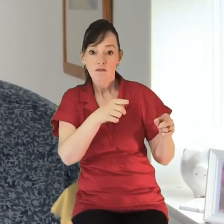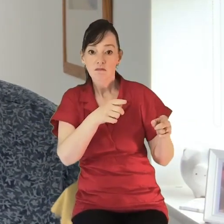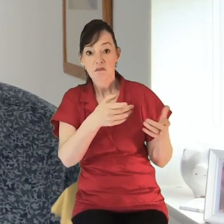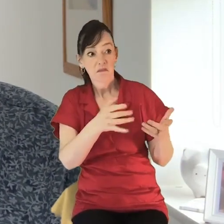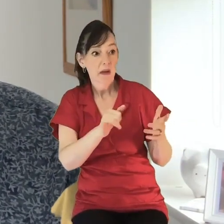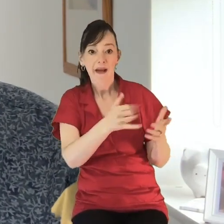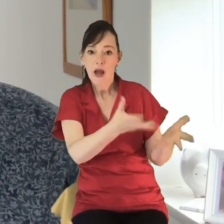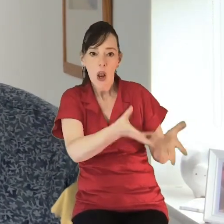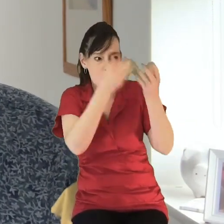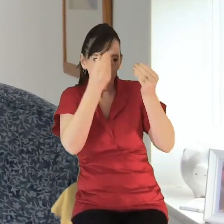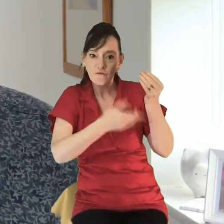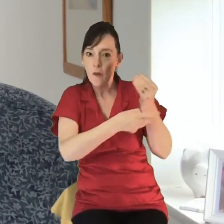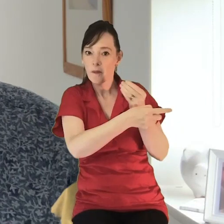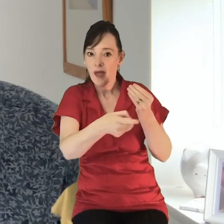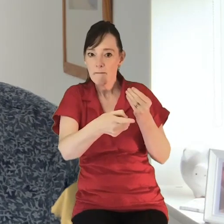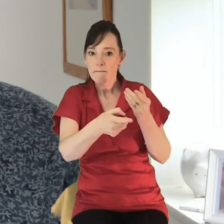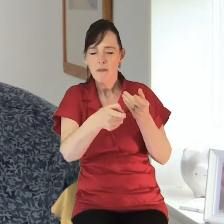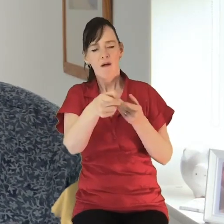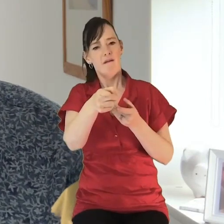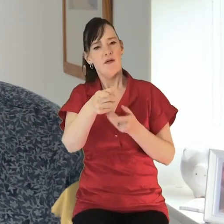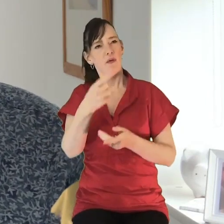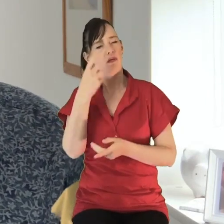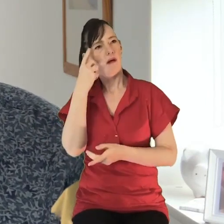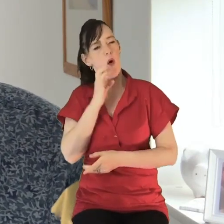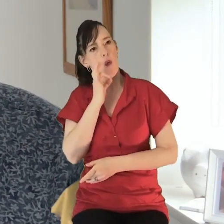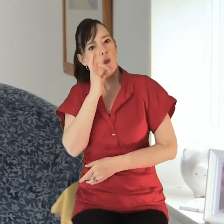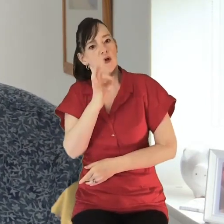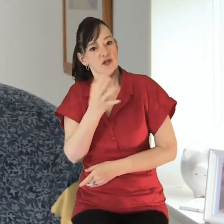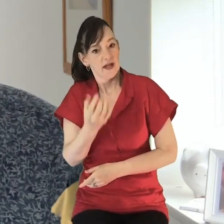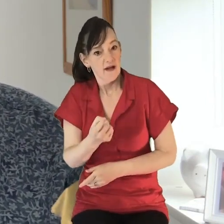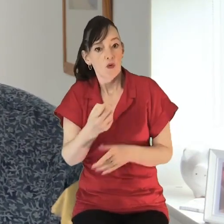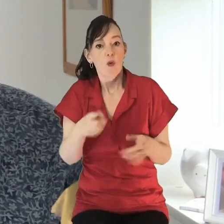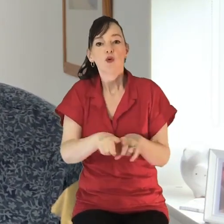perhaps to prompt some questions, and to be encouraged at what the Lord is doing.